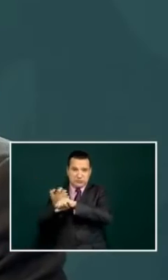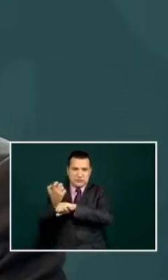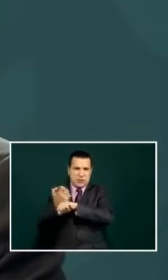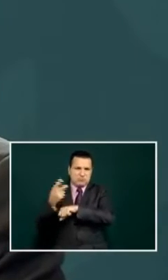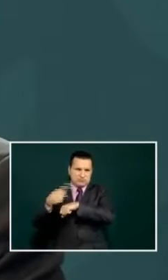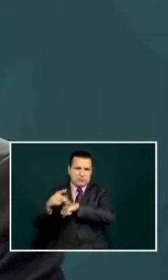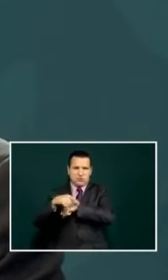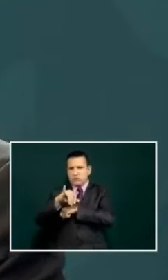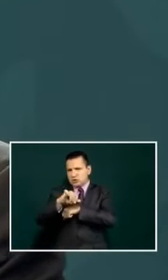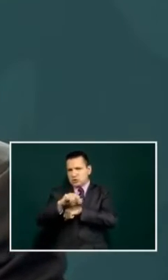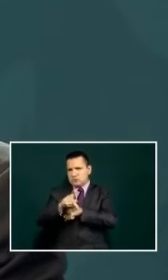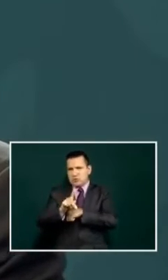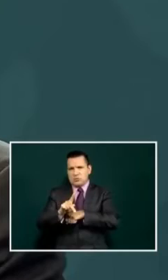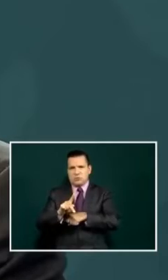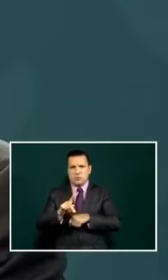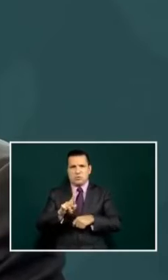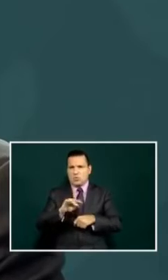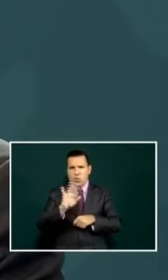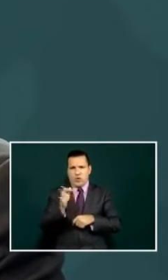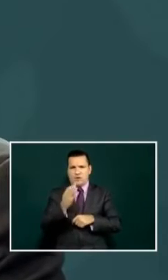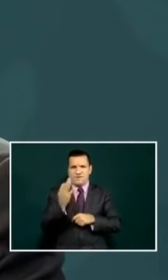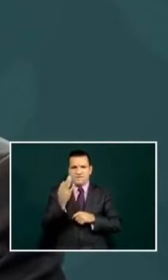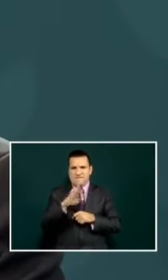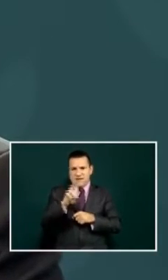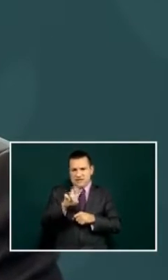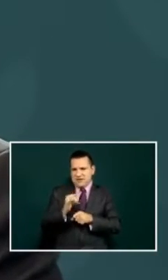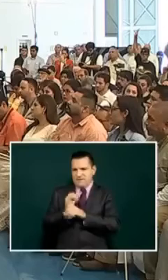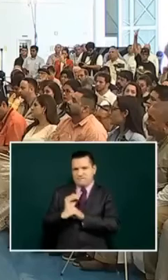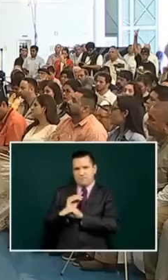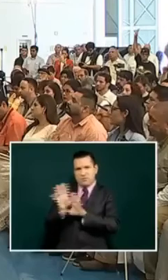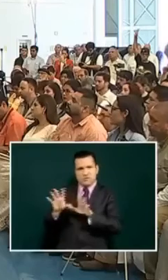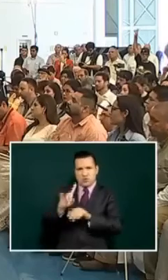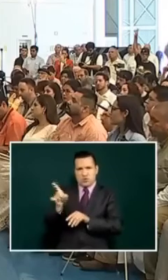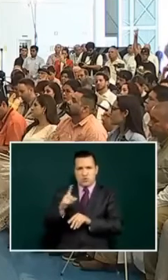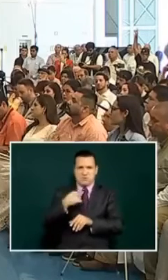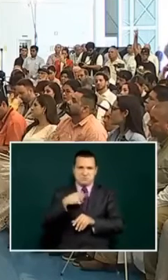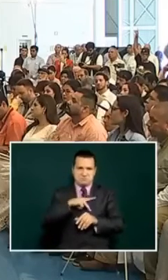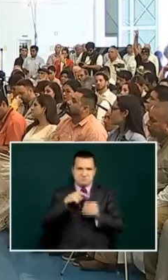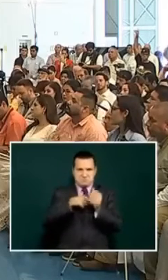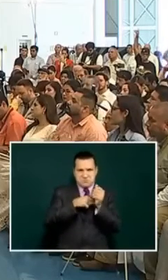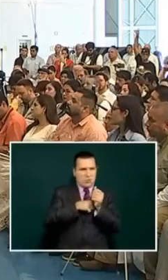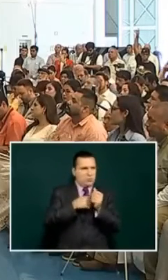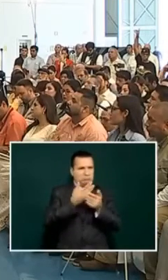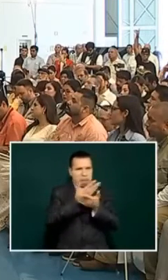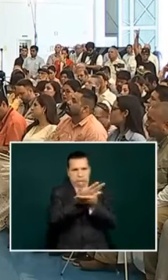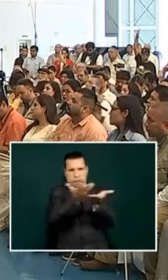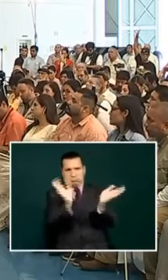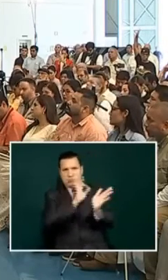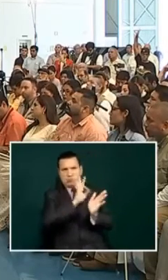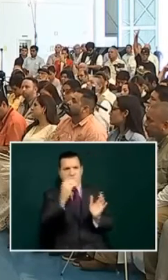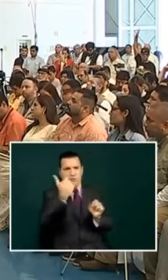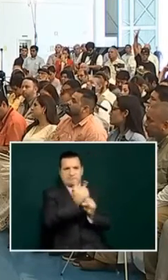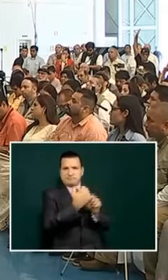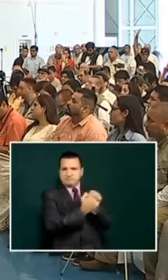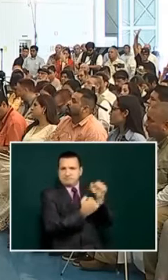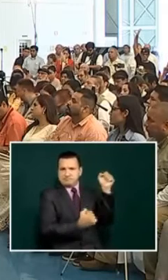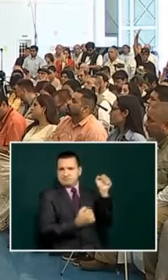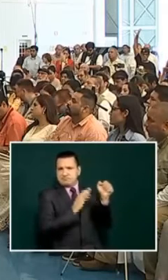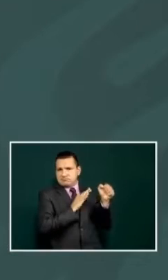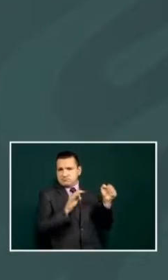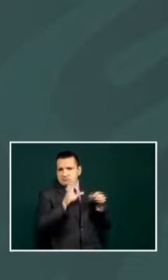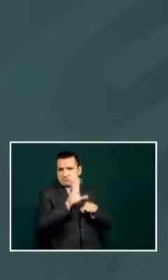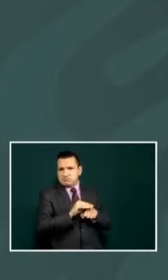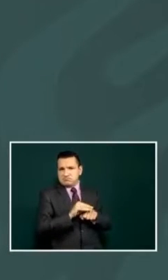that that information is is public dominion where we have a problem